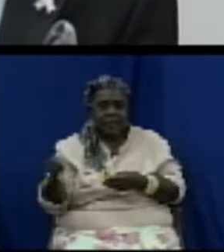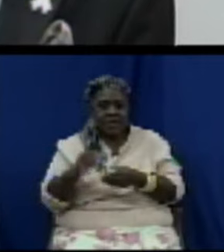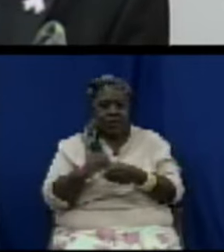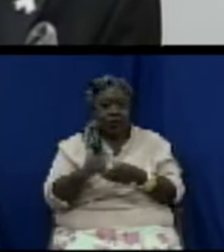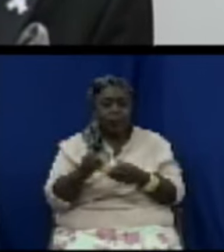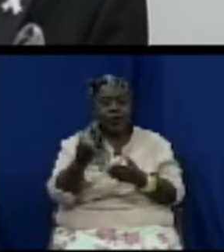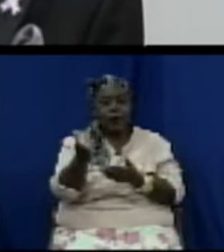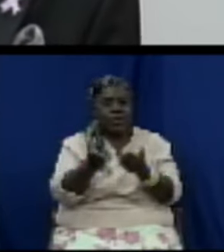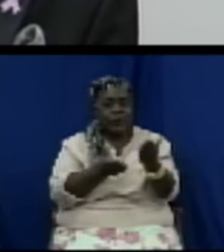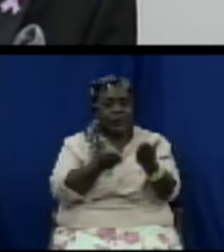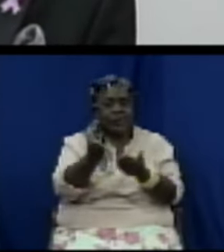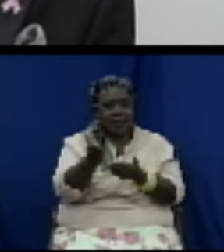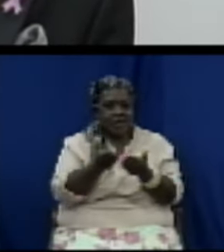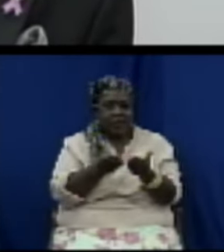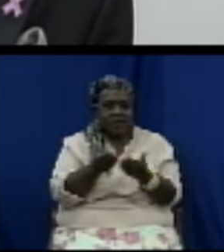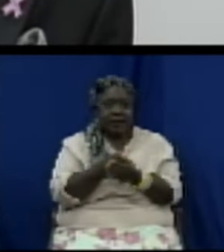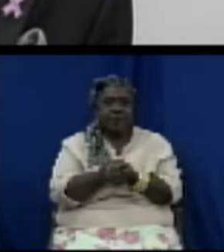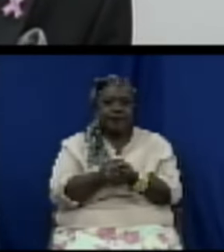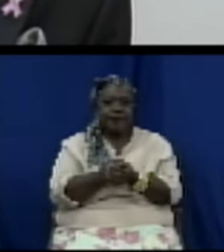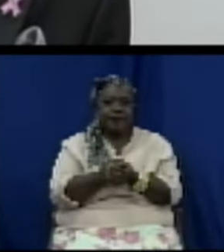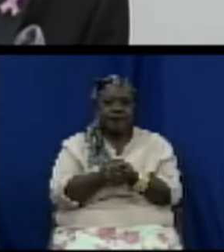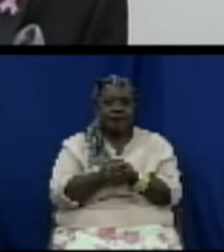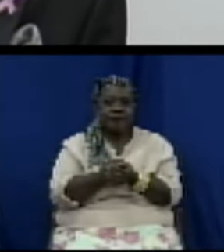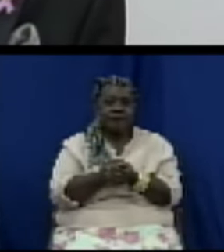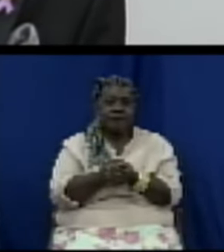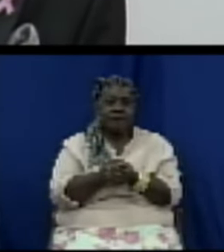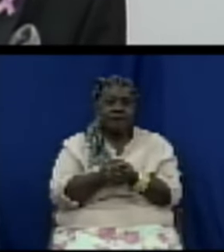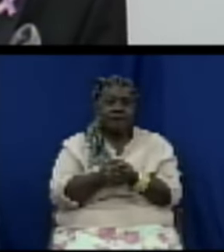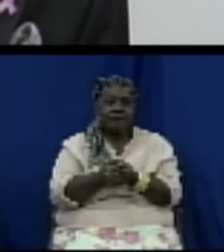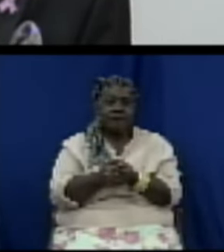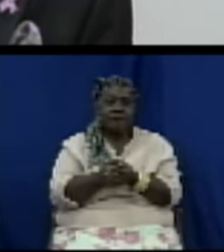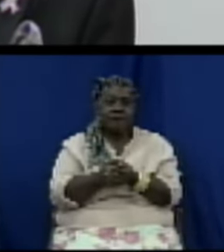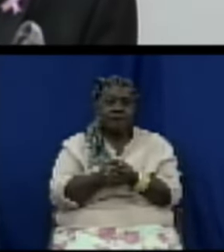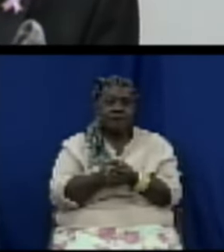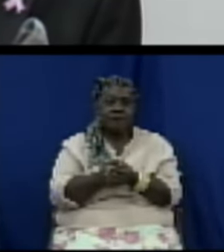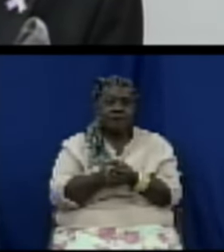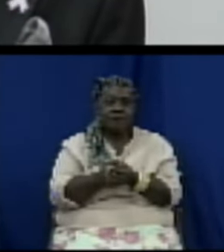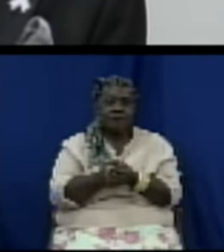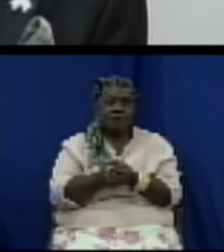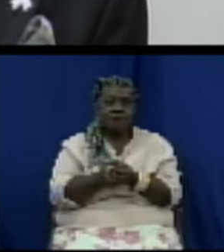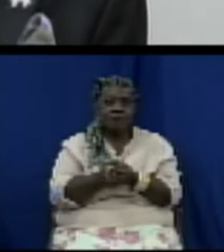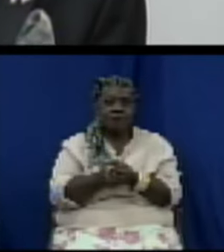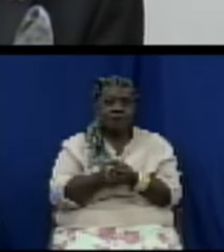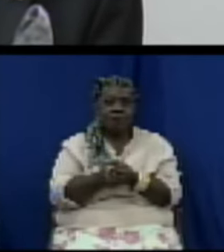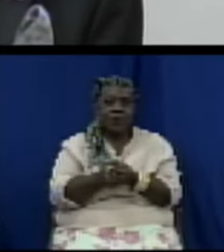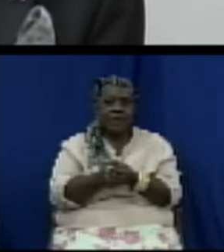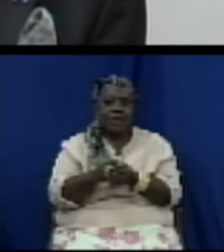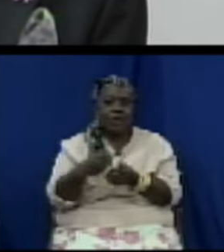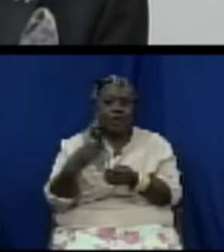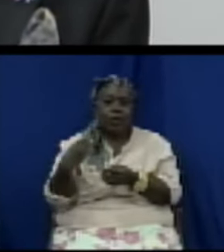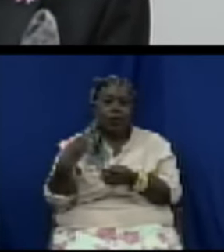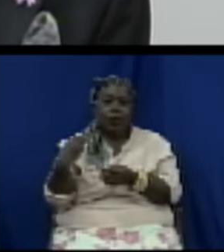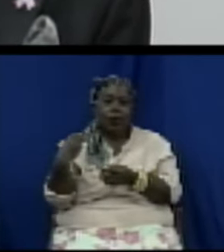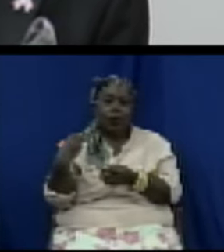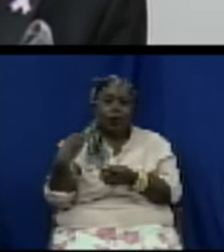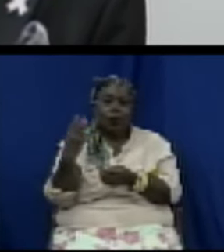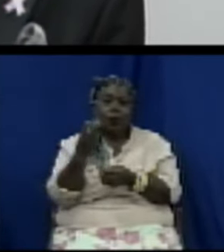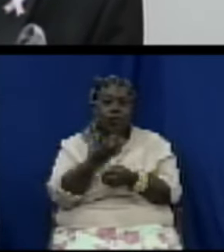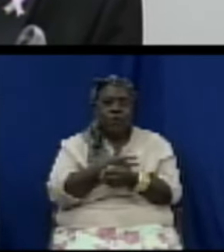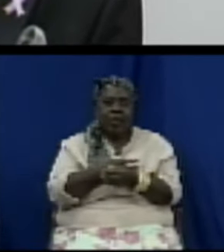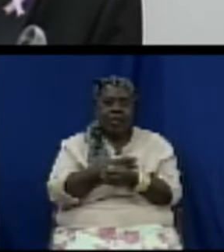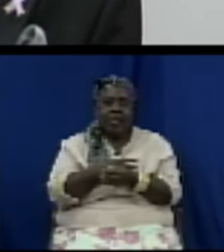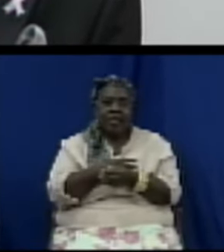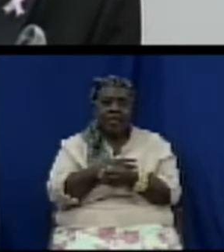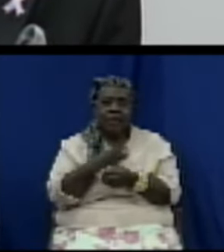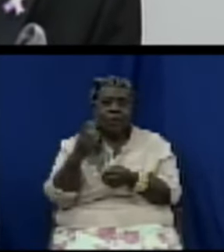it is more so now a contractual arrangement between the parties